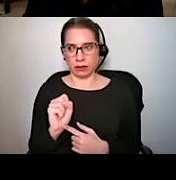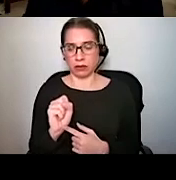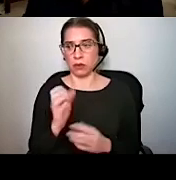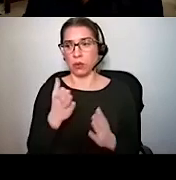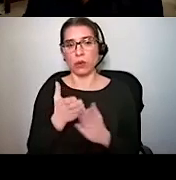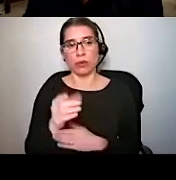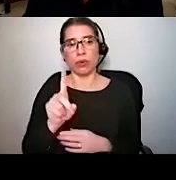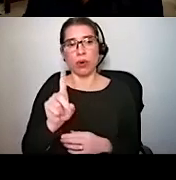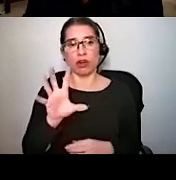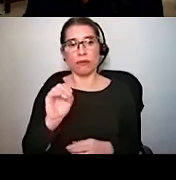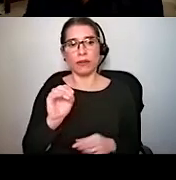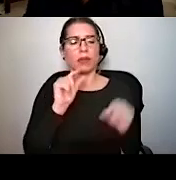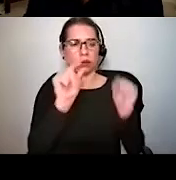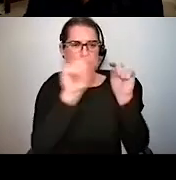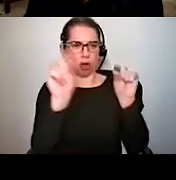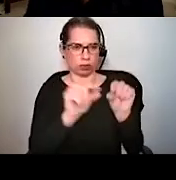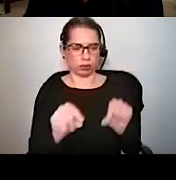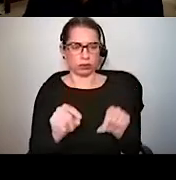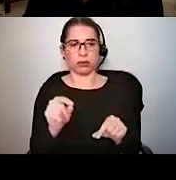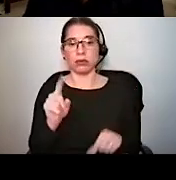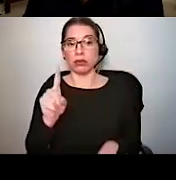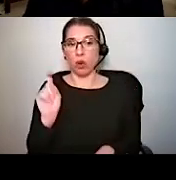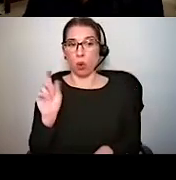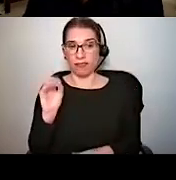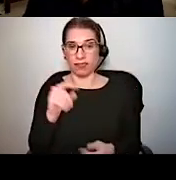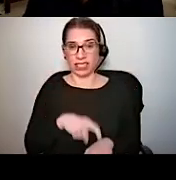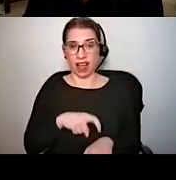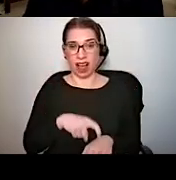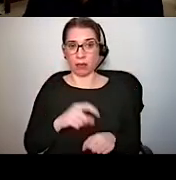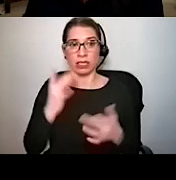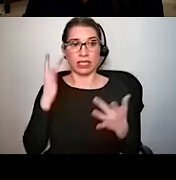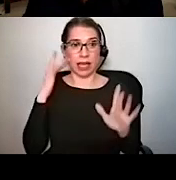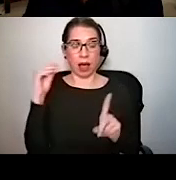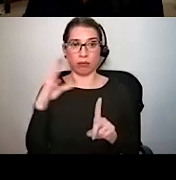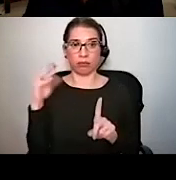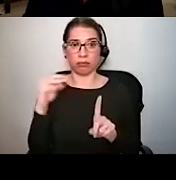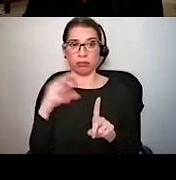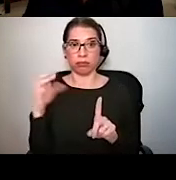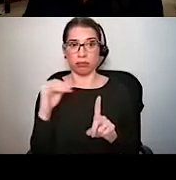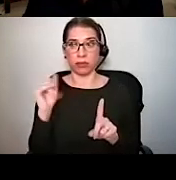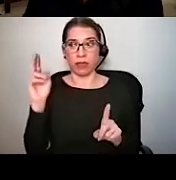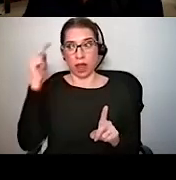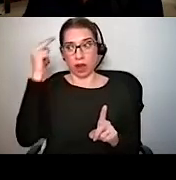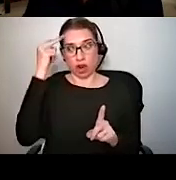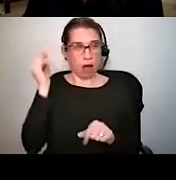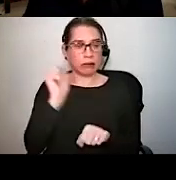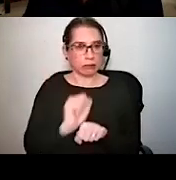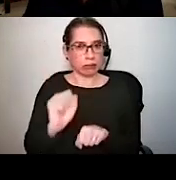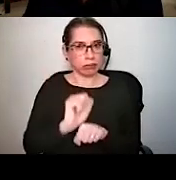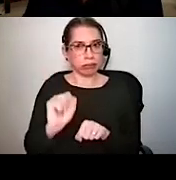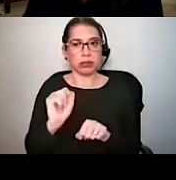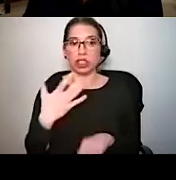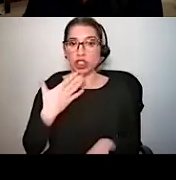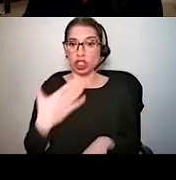presentations of this sound, this neuron is really, is doing a really good job of